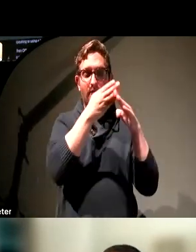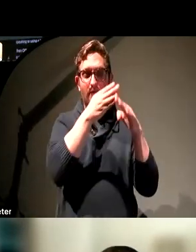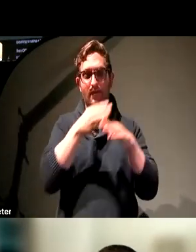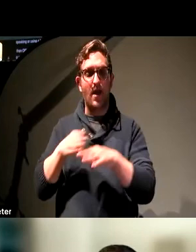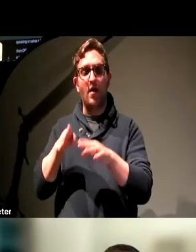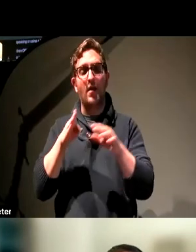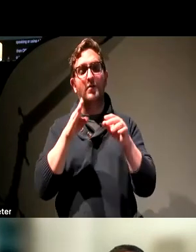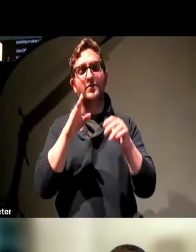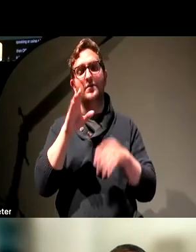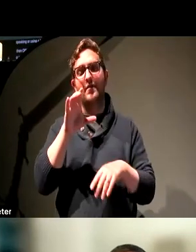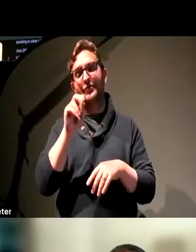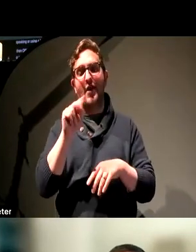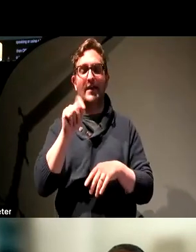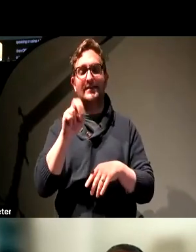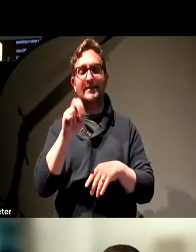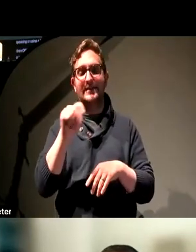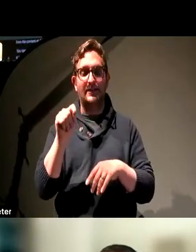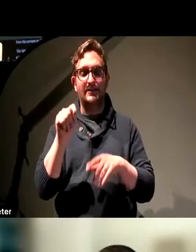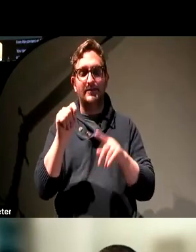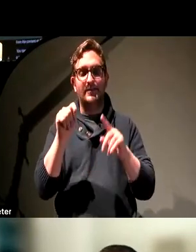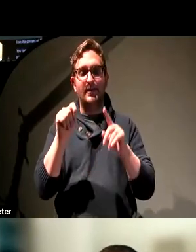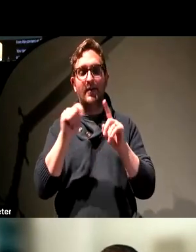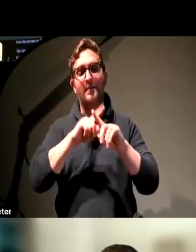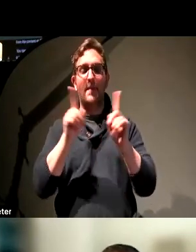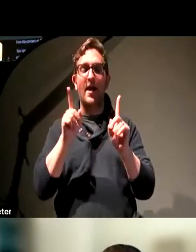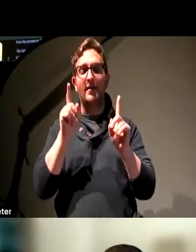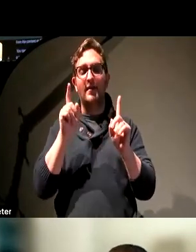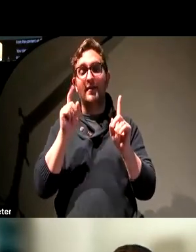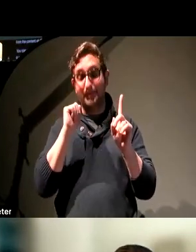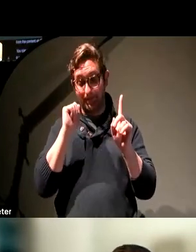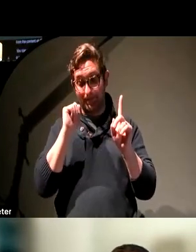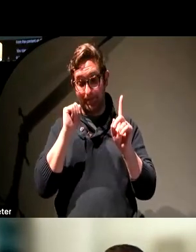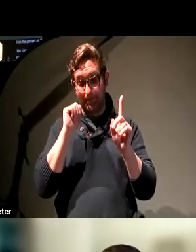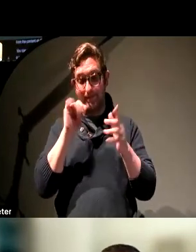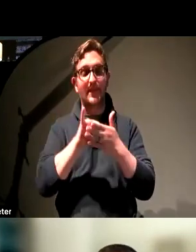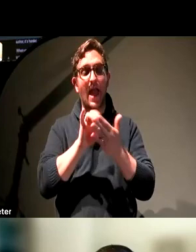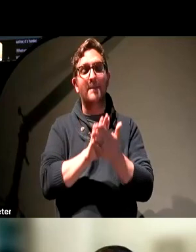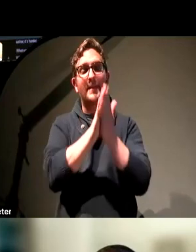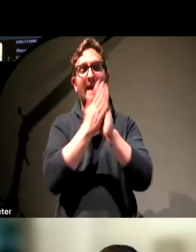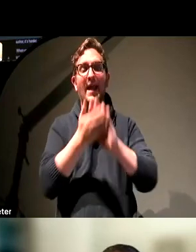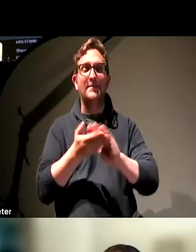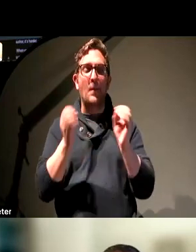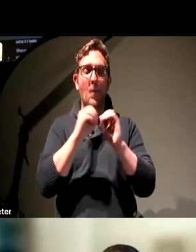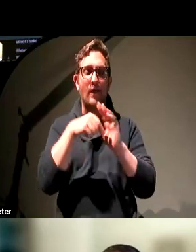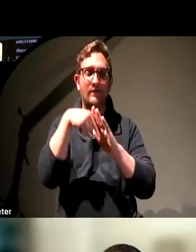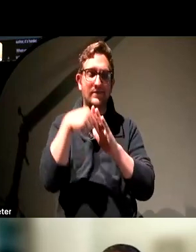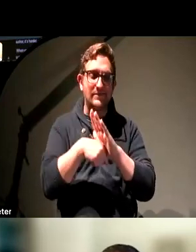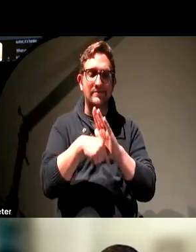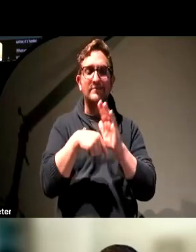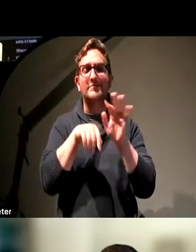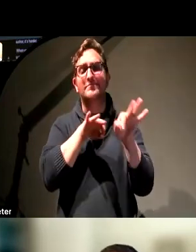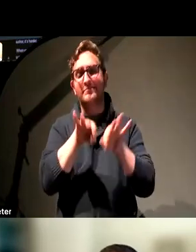get out to the Web, that's where stuff can really get broken. And that becomes a more technical conversation. becomes more about making